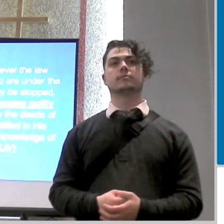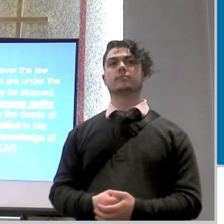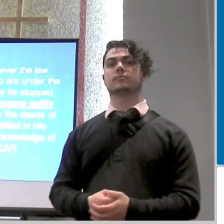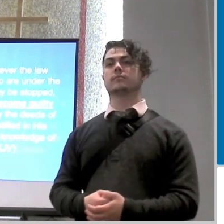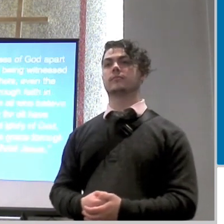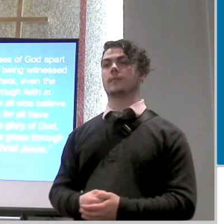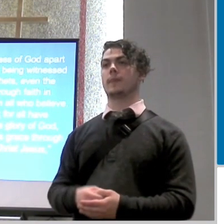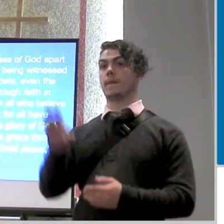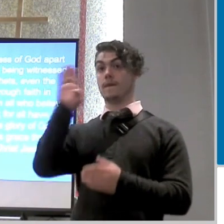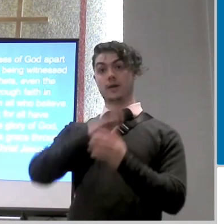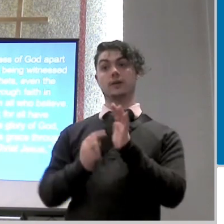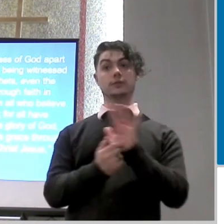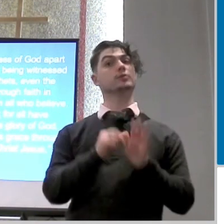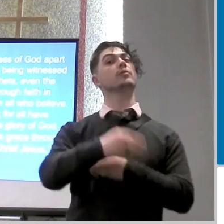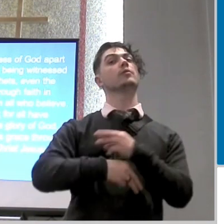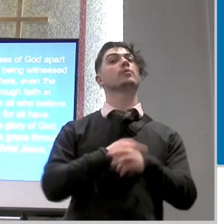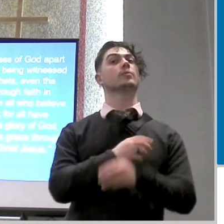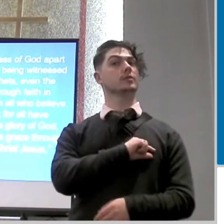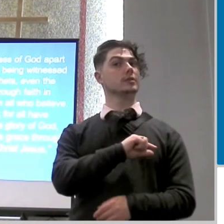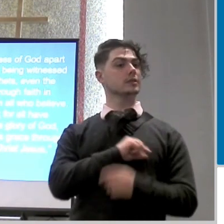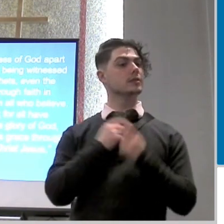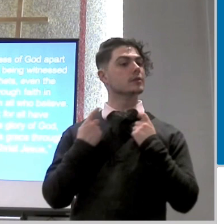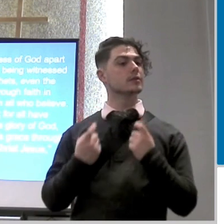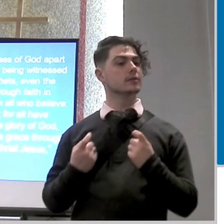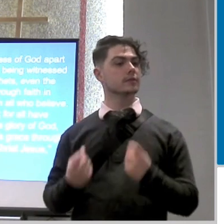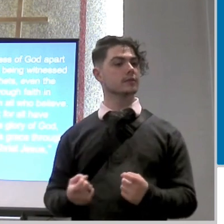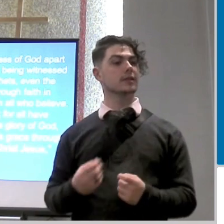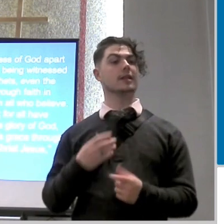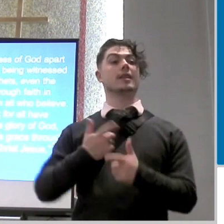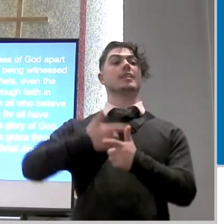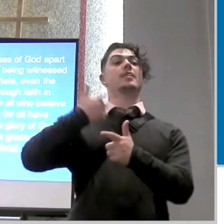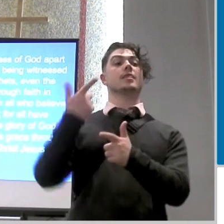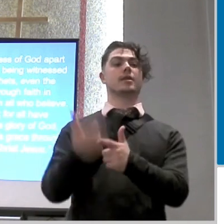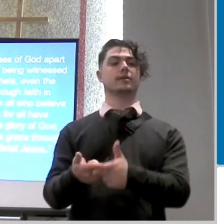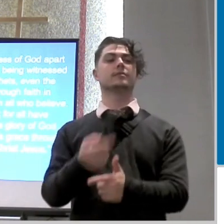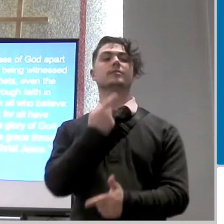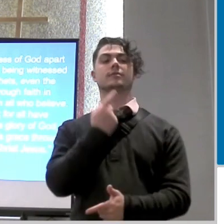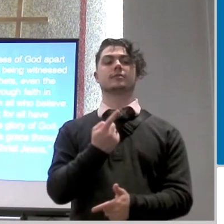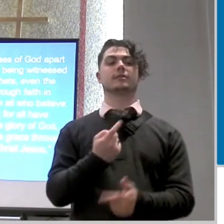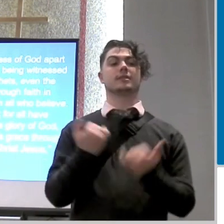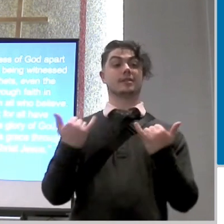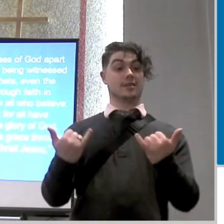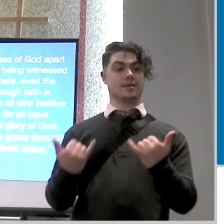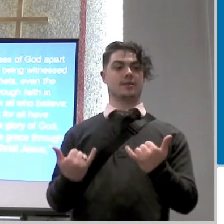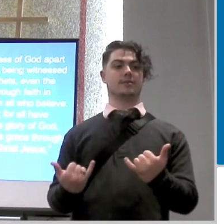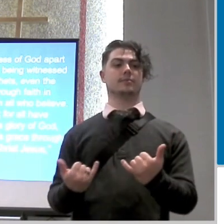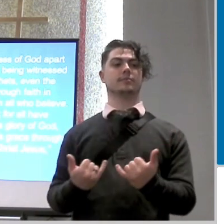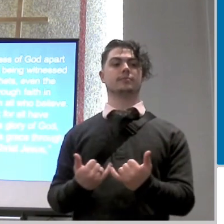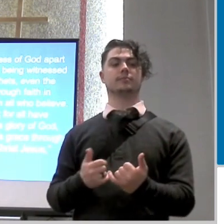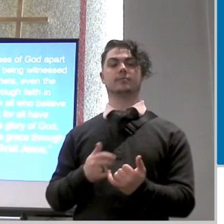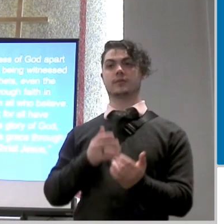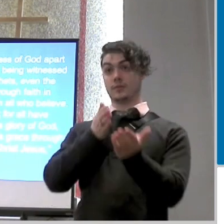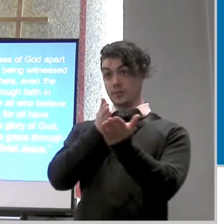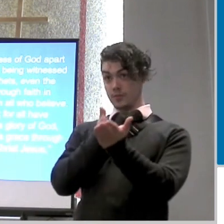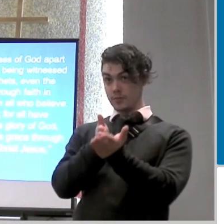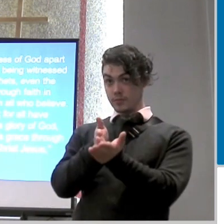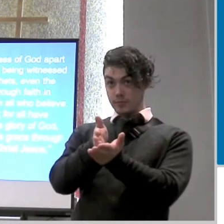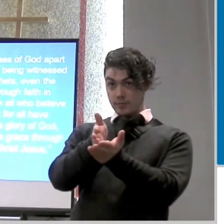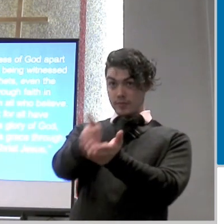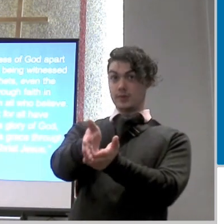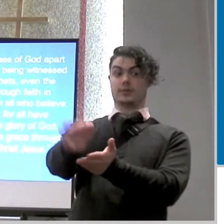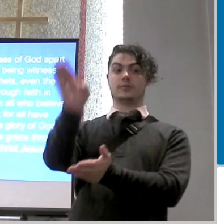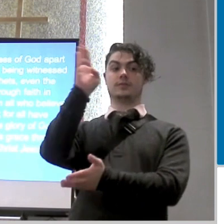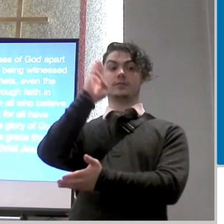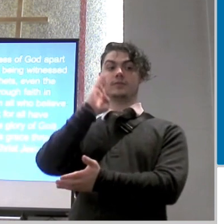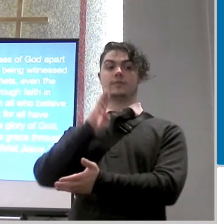is guilty of sin he goes on in verse 21 through 24 he says now right for those who are in christ now the